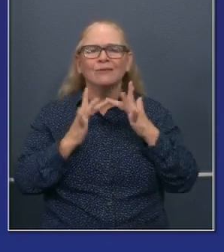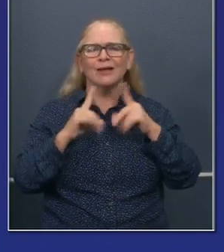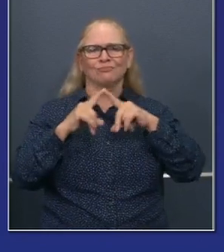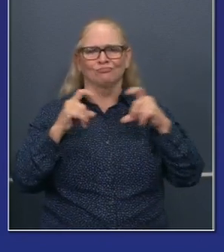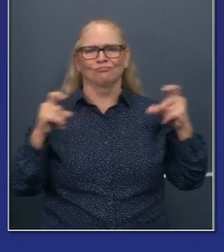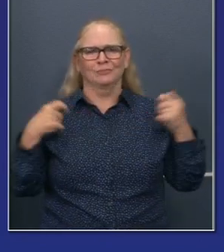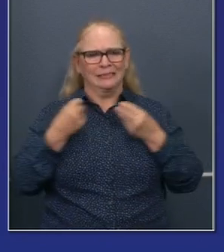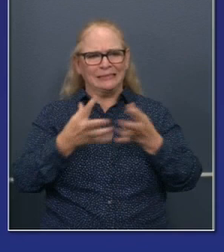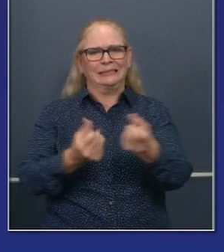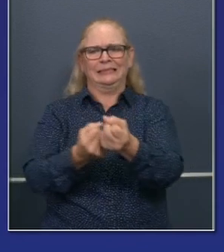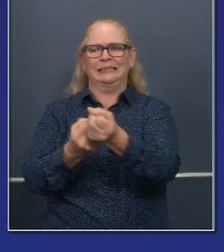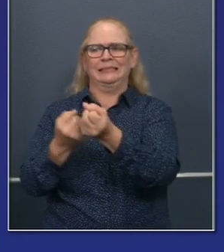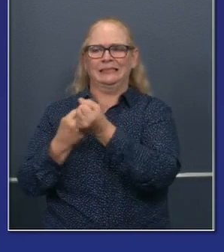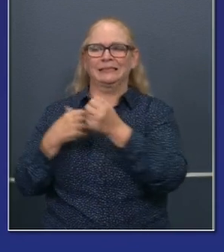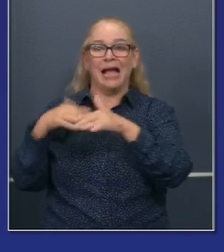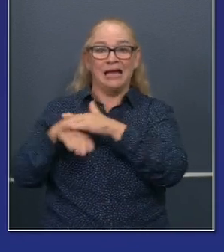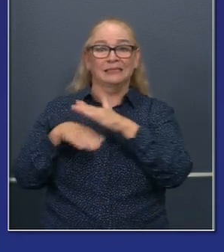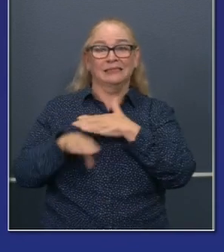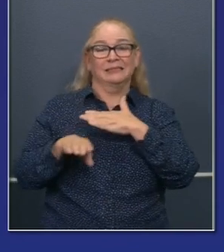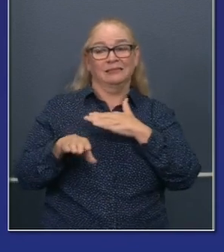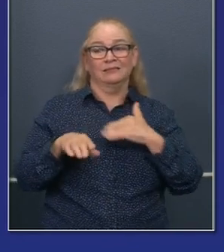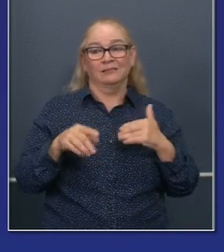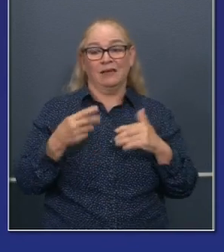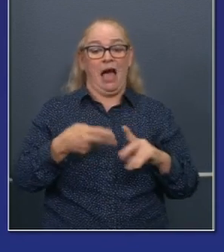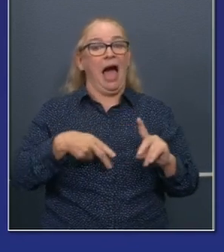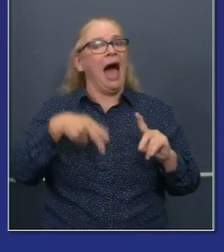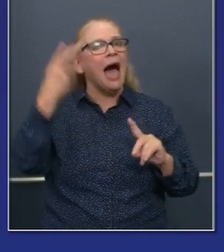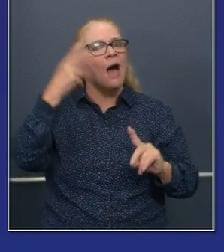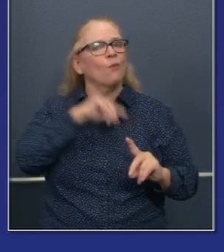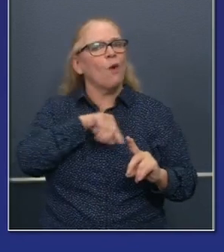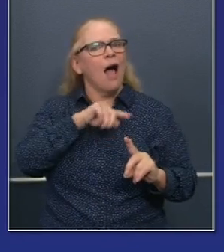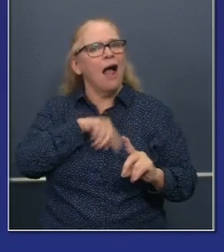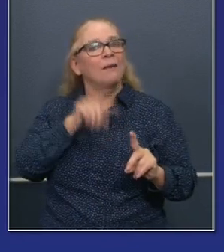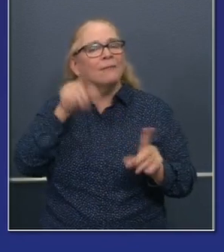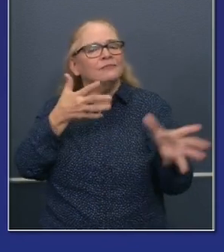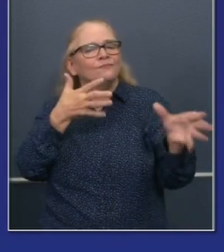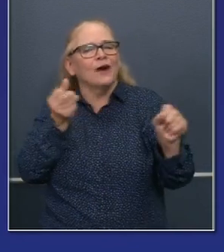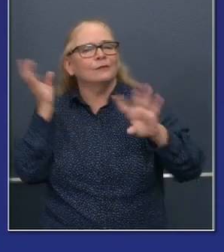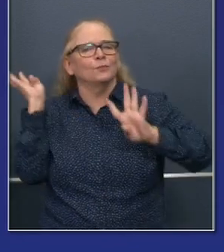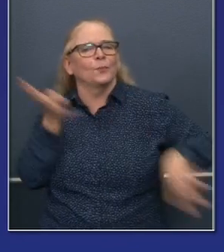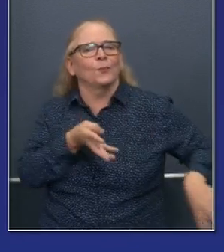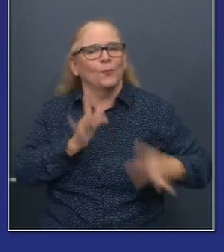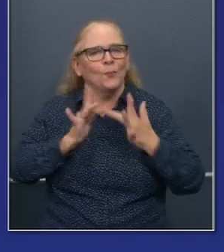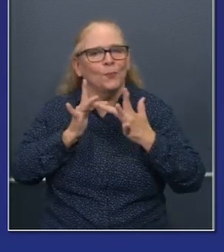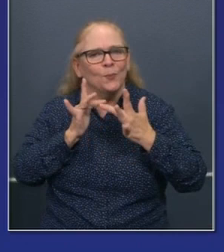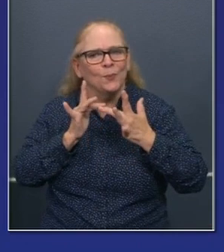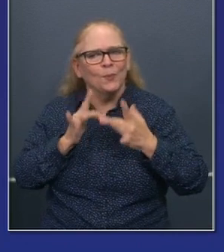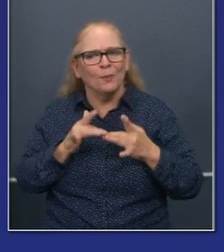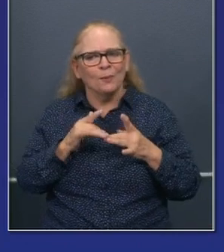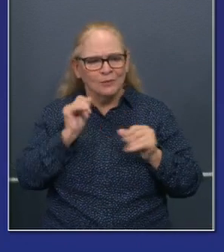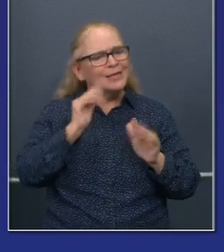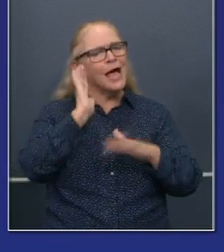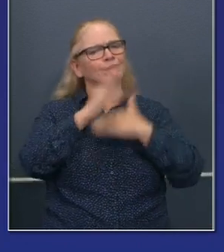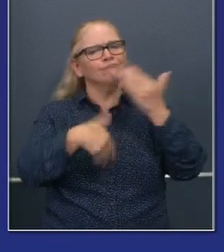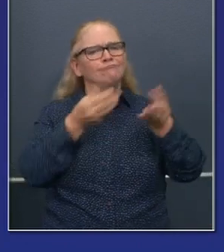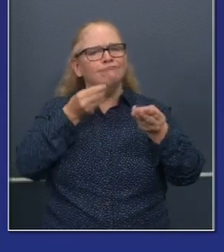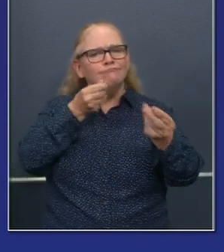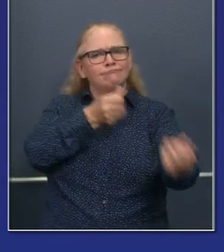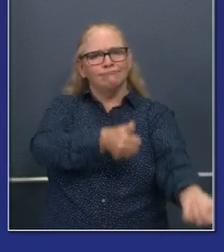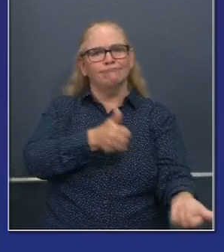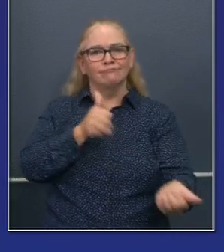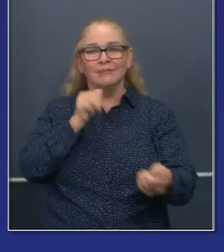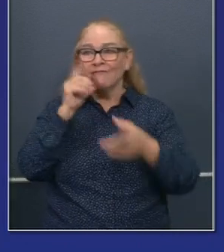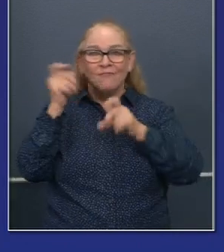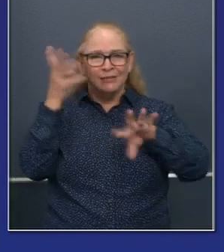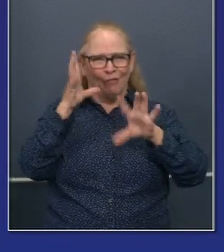access to broadband. It's high quality, uh, high speed broadband. That's also fundamental. And so we'll be putting out more